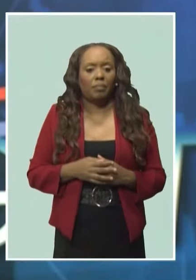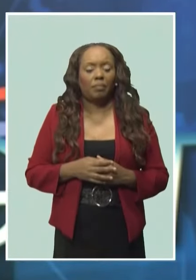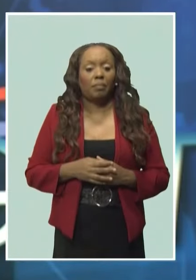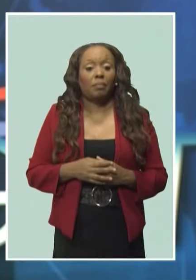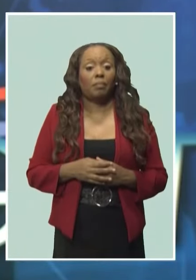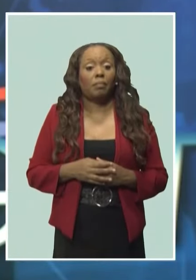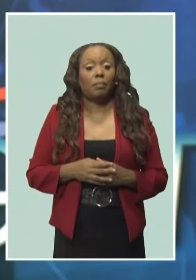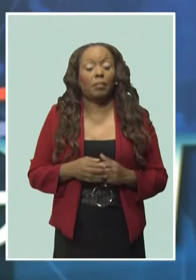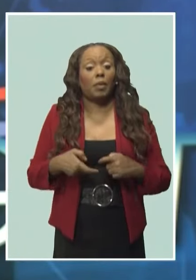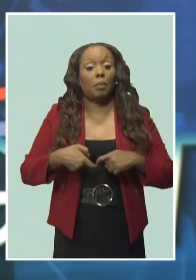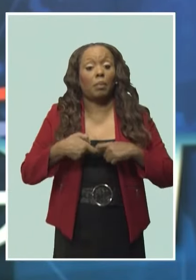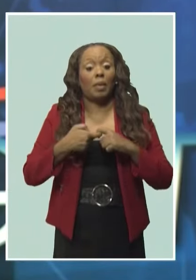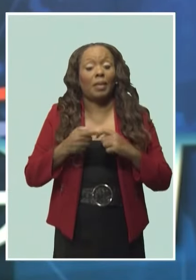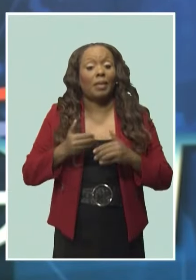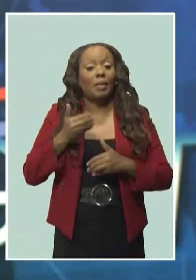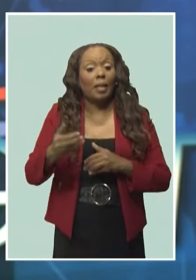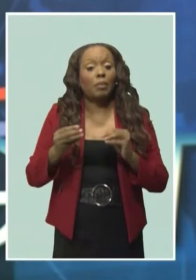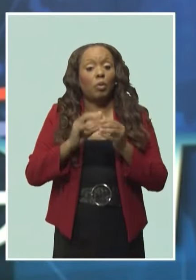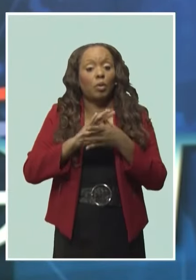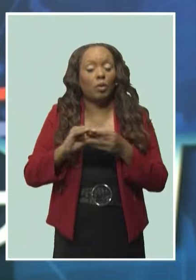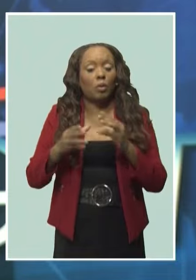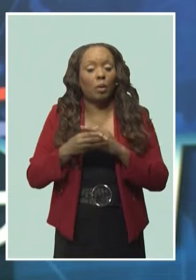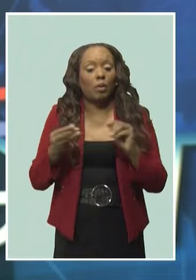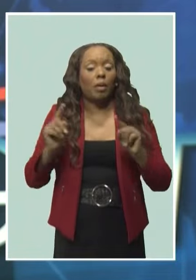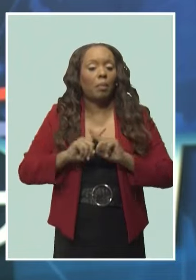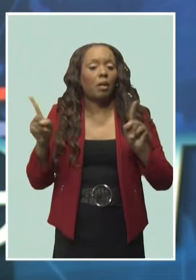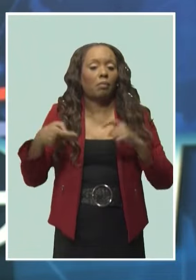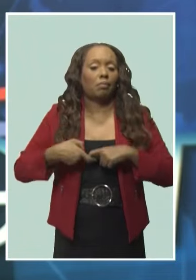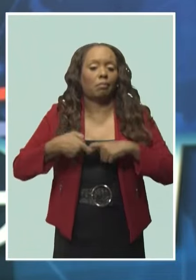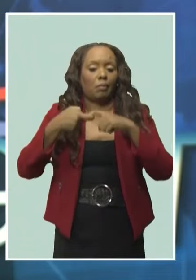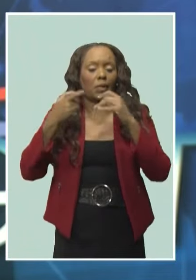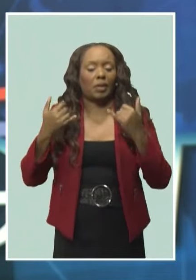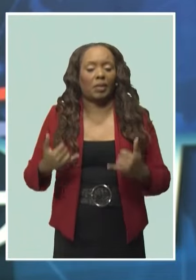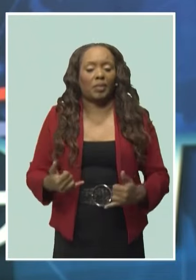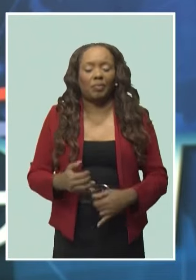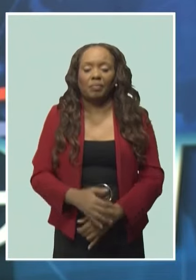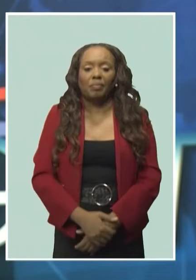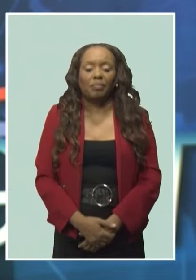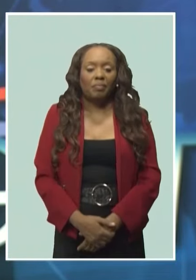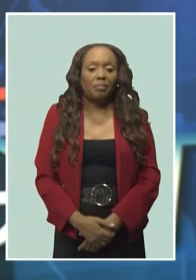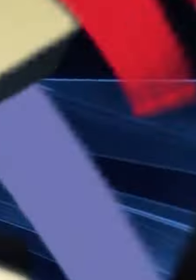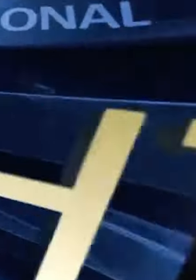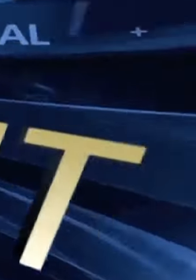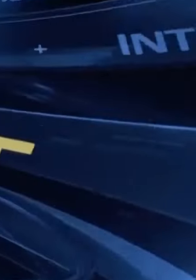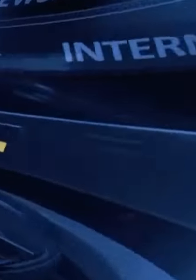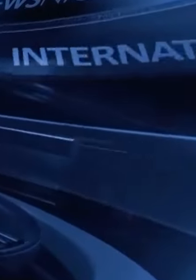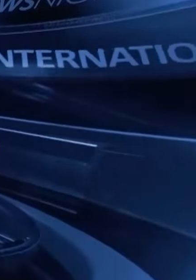We'll take a break here, but coming up, we'll tell you about a woman's struggle with a mysterious illness.